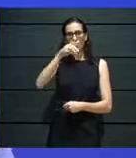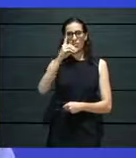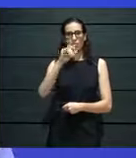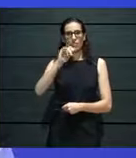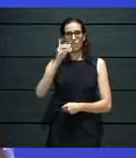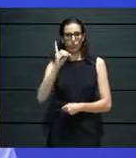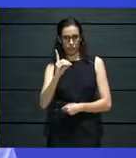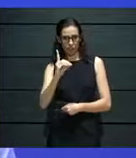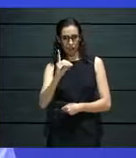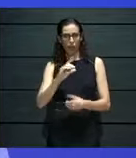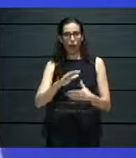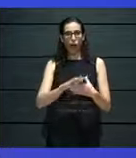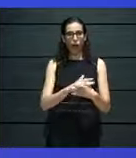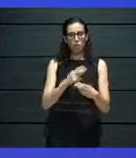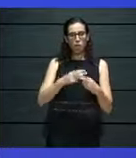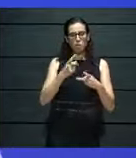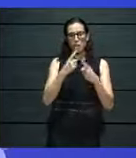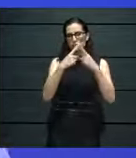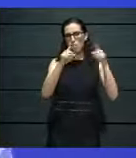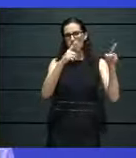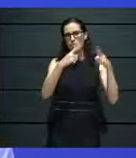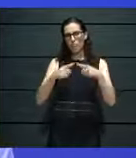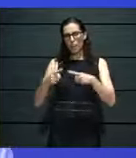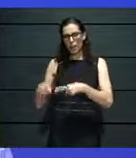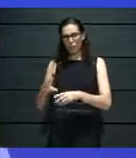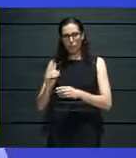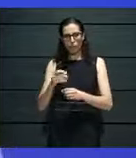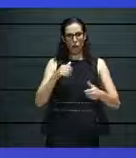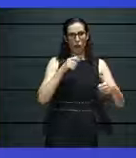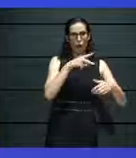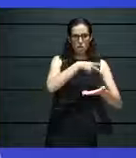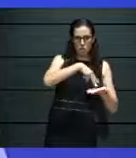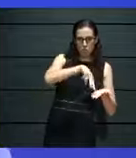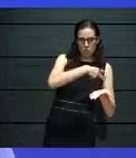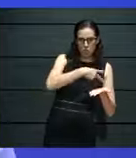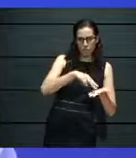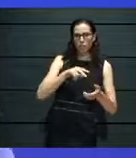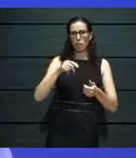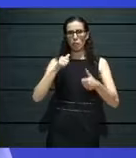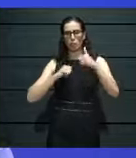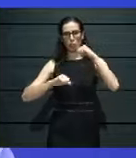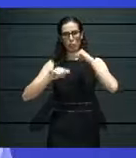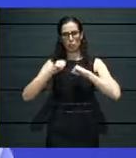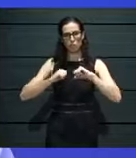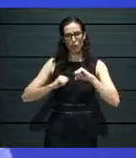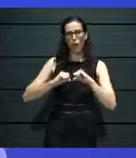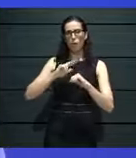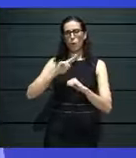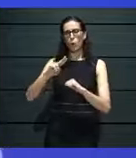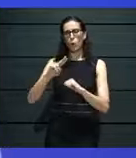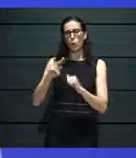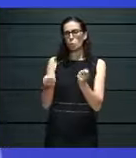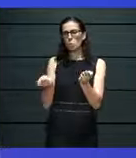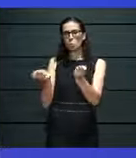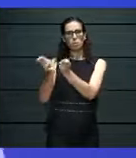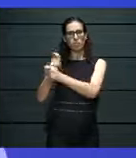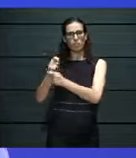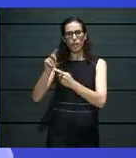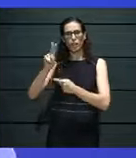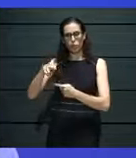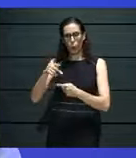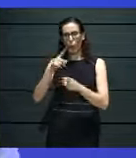starting from cabaret, to opera, to straight theatre, as well as stand-up, as well as the alternatives. So, including